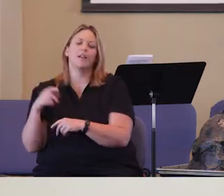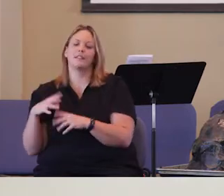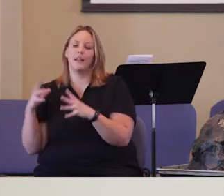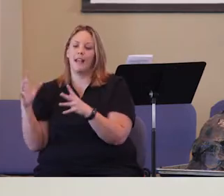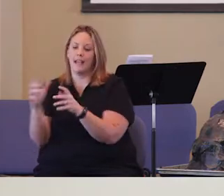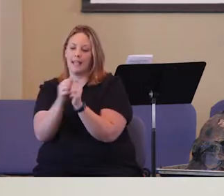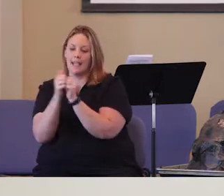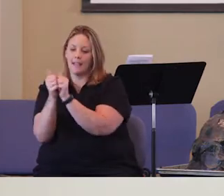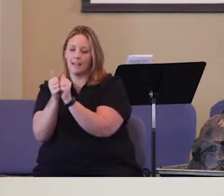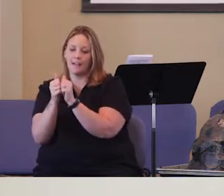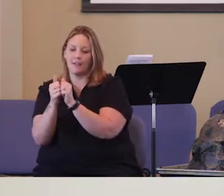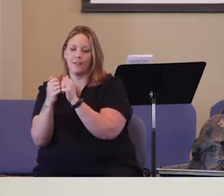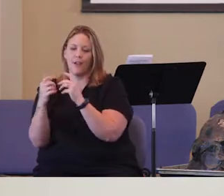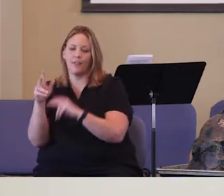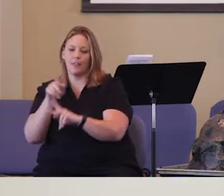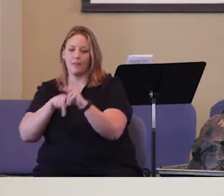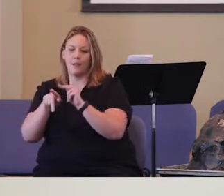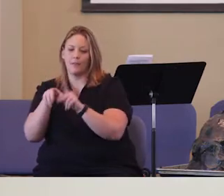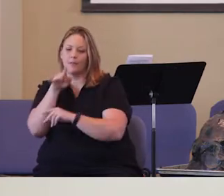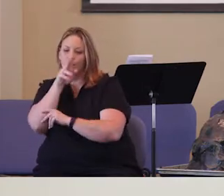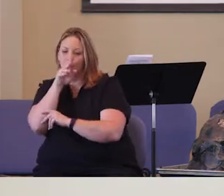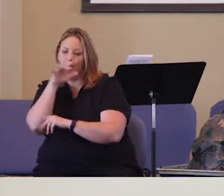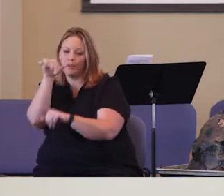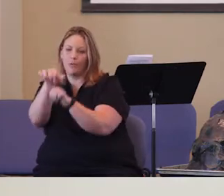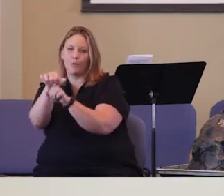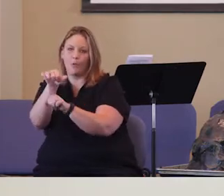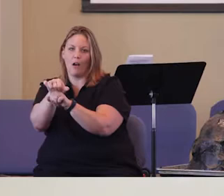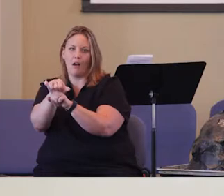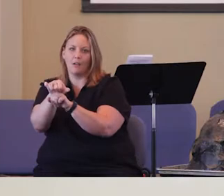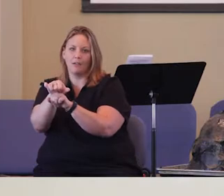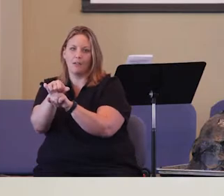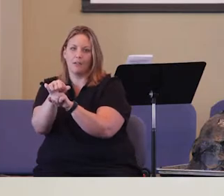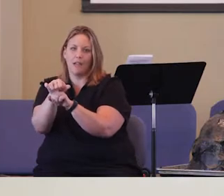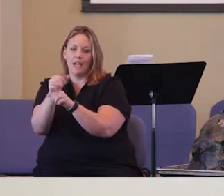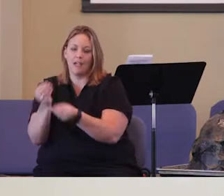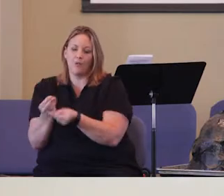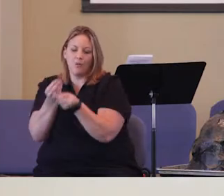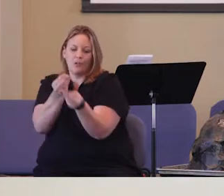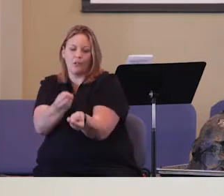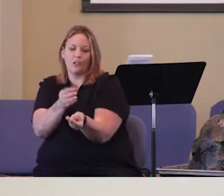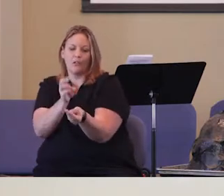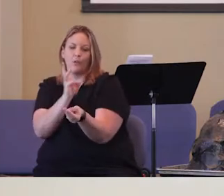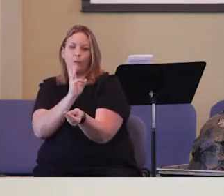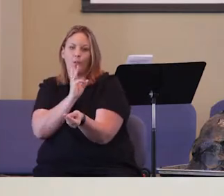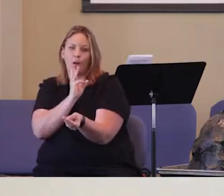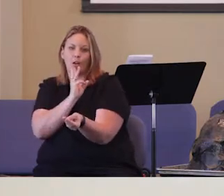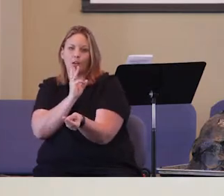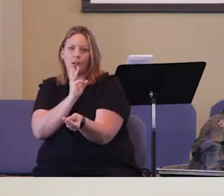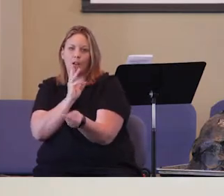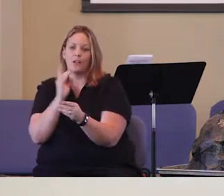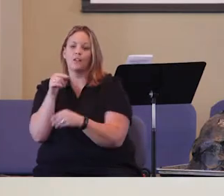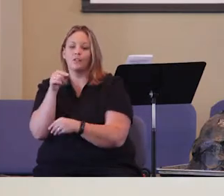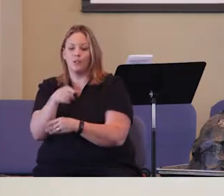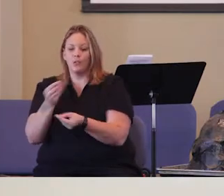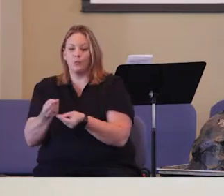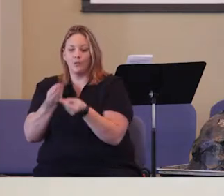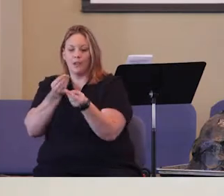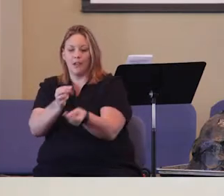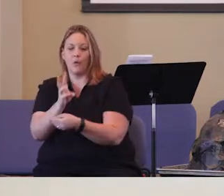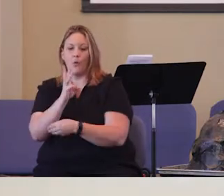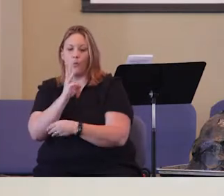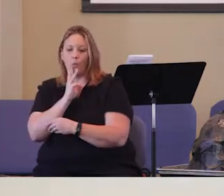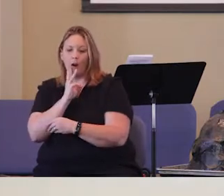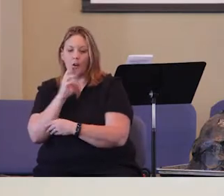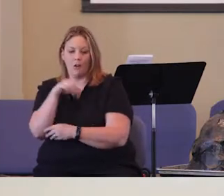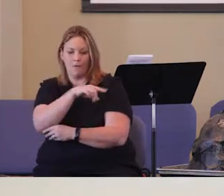congregation together. Speak to the rock before their eyes, and it will yield its water. Thus you shall bring water for them